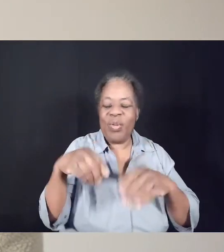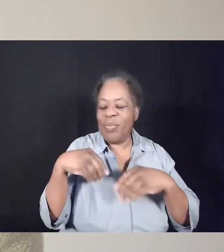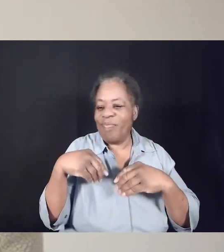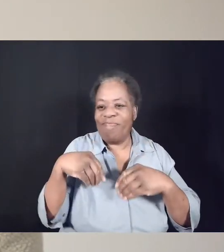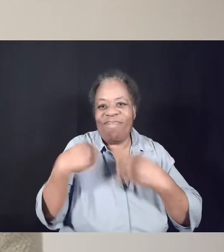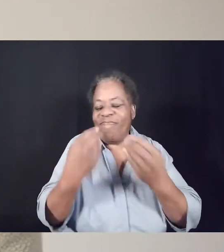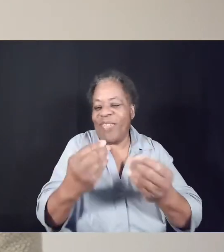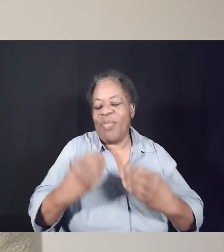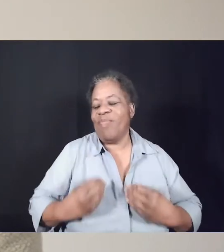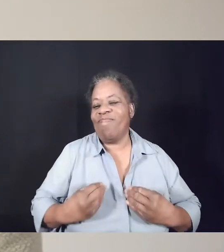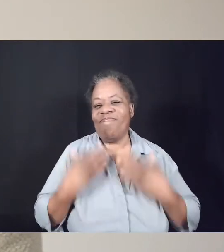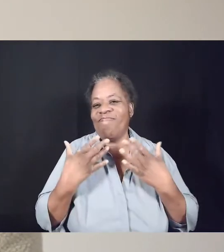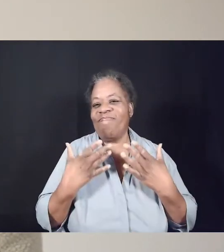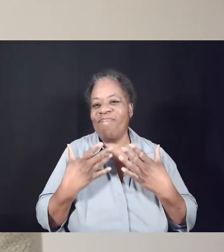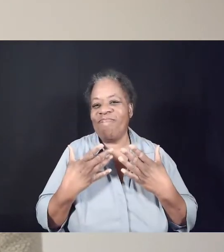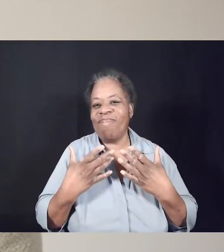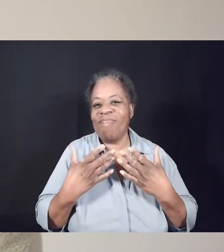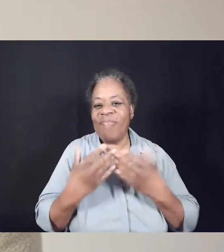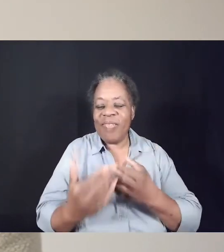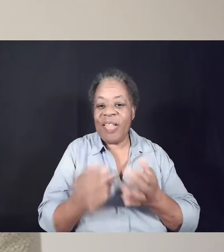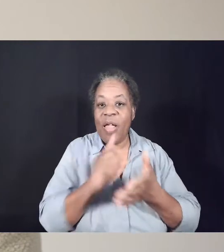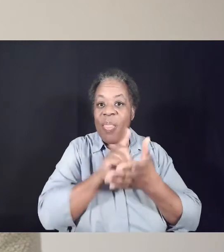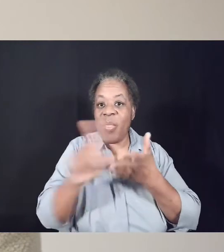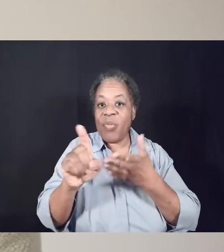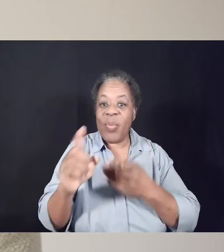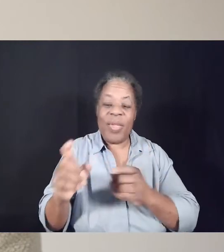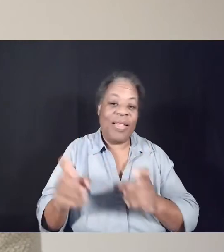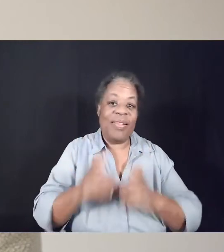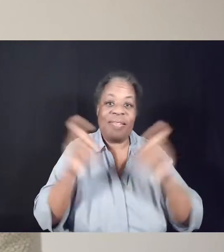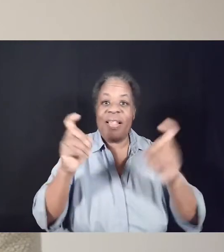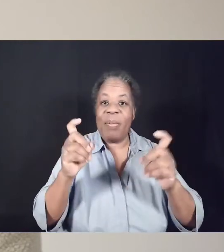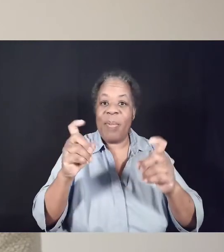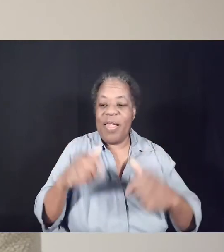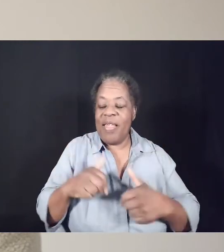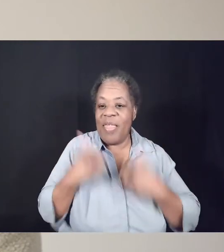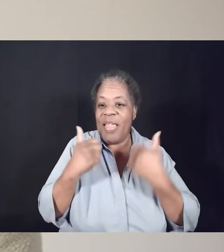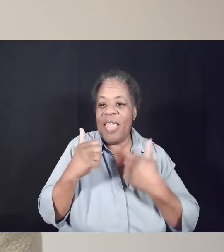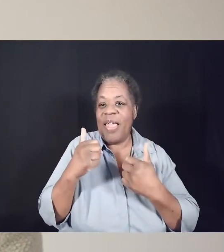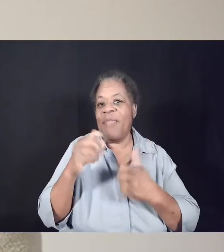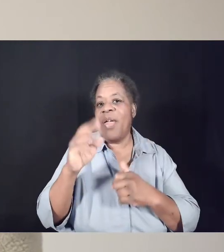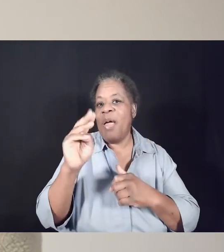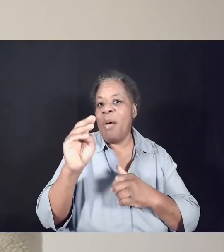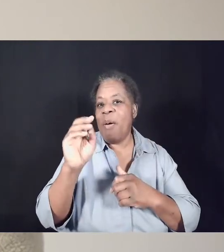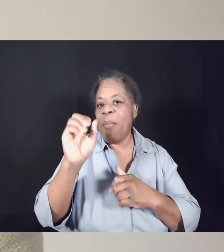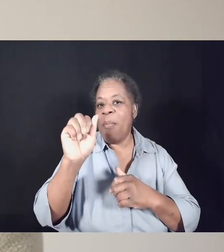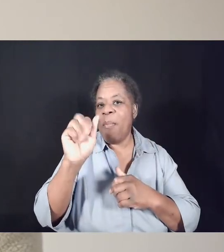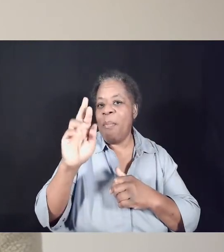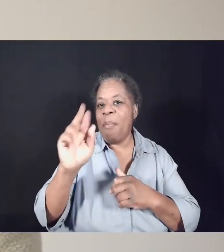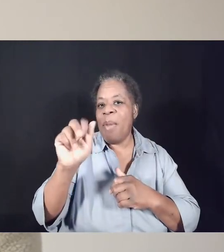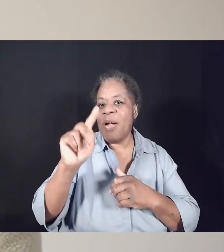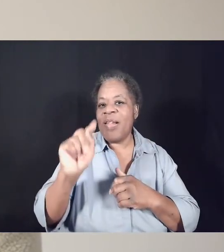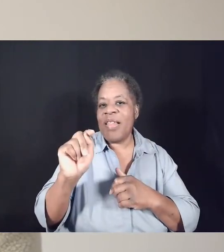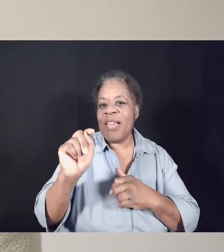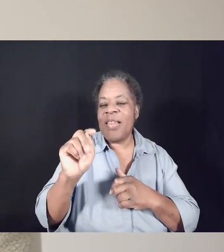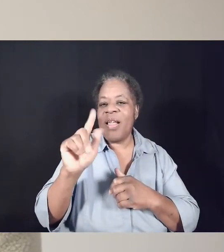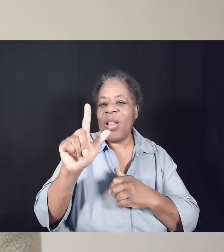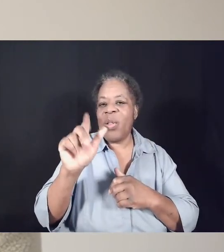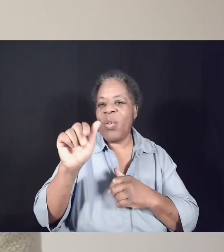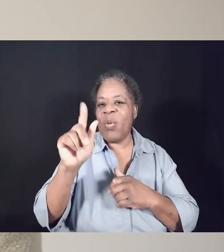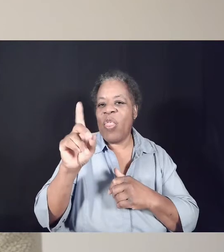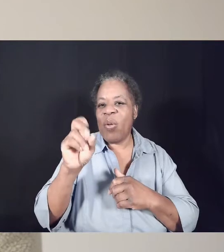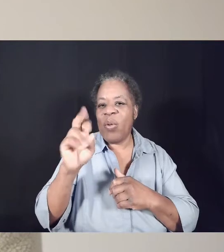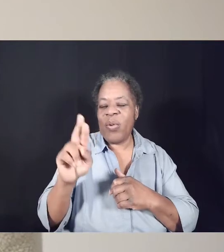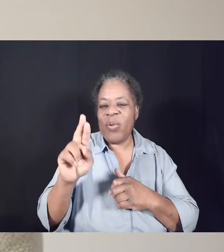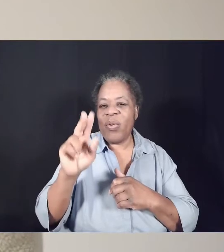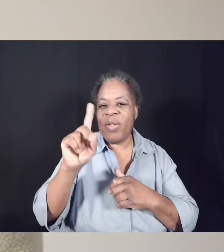We celebrate in particular this week the life and legacy of Dr. Martin Luther King Jr. Our worship service is reflective of that which Dr.